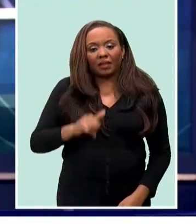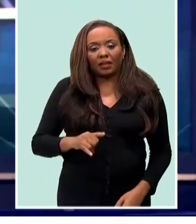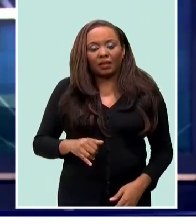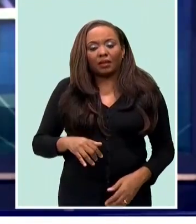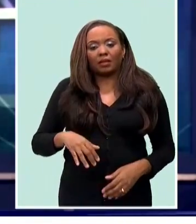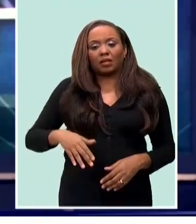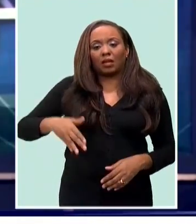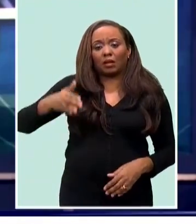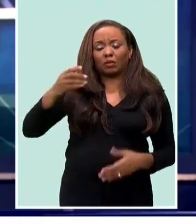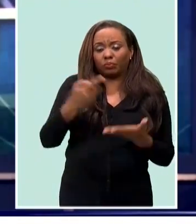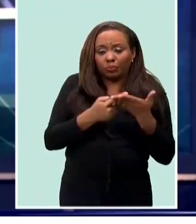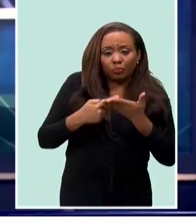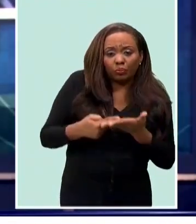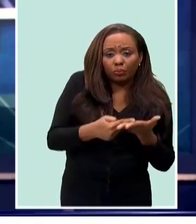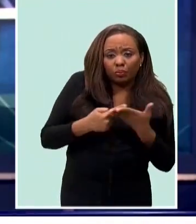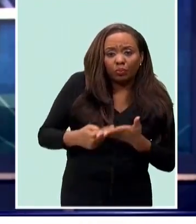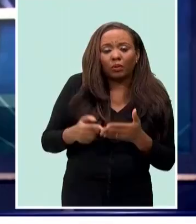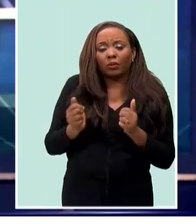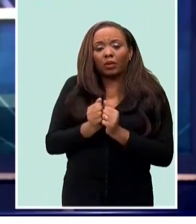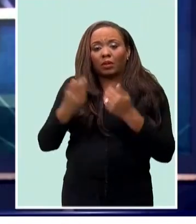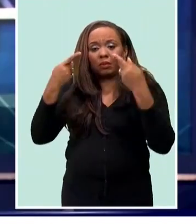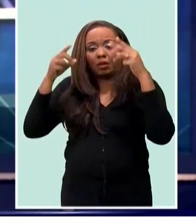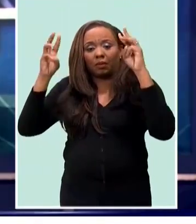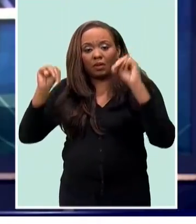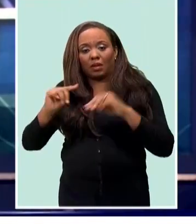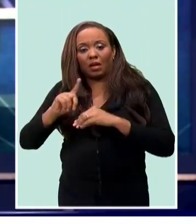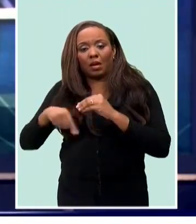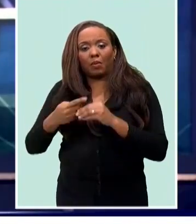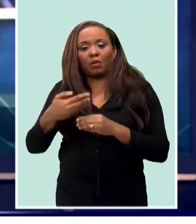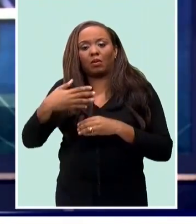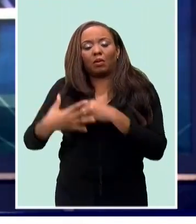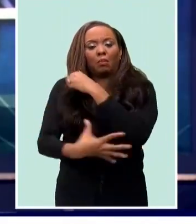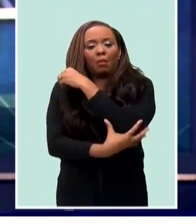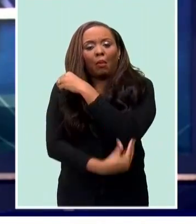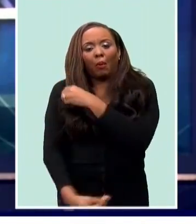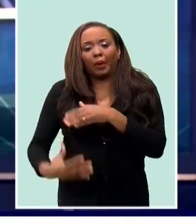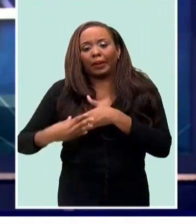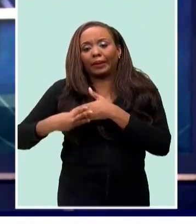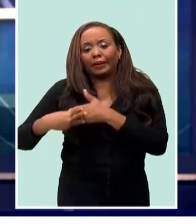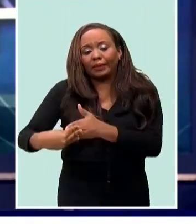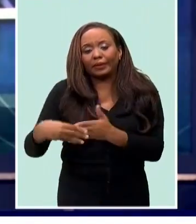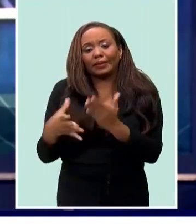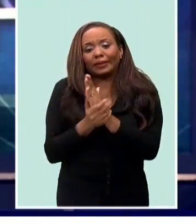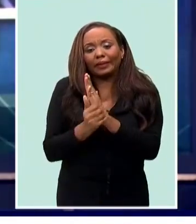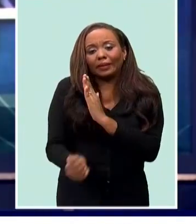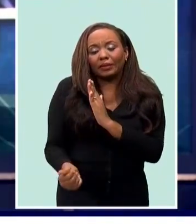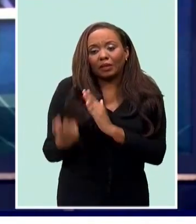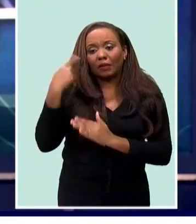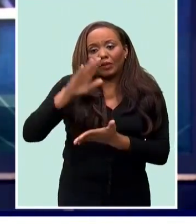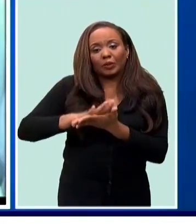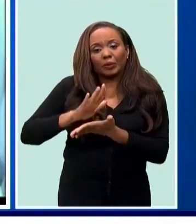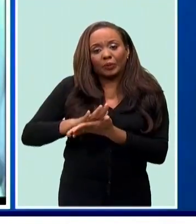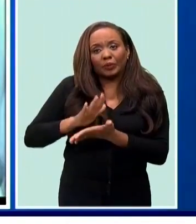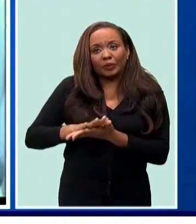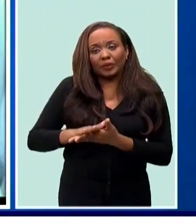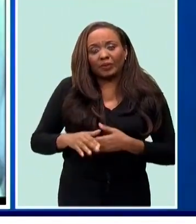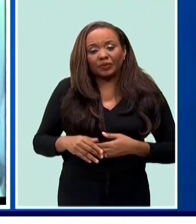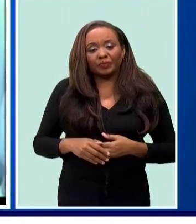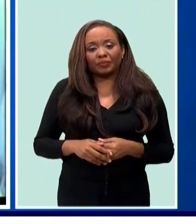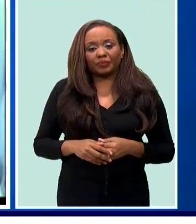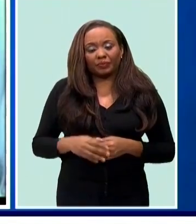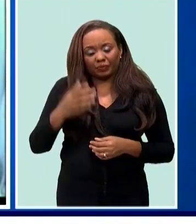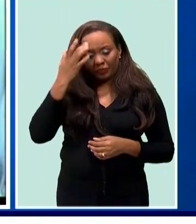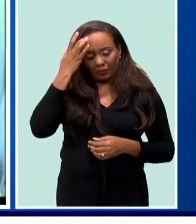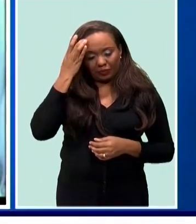debate with Prime Minister Mia Amor Motley on how to deal with poor leadership within schools. The system that we